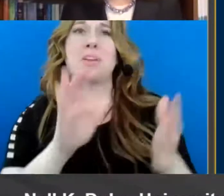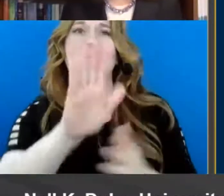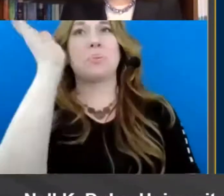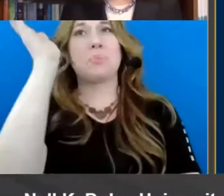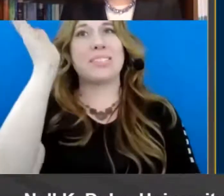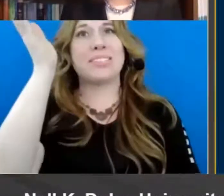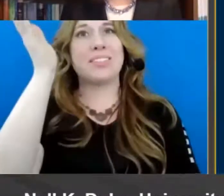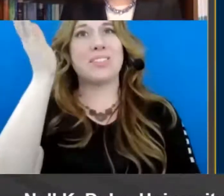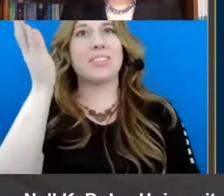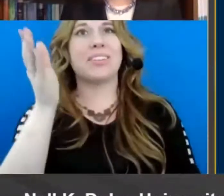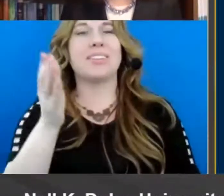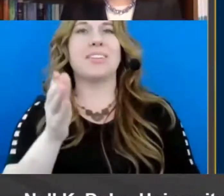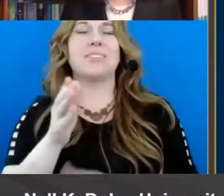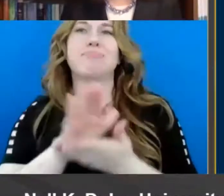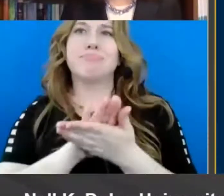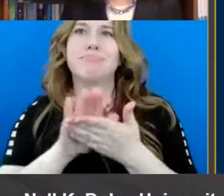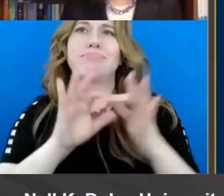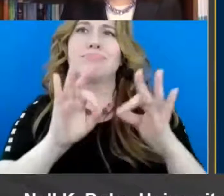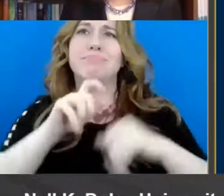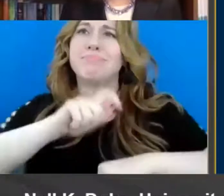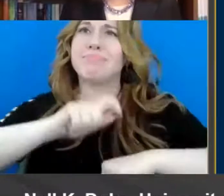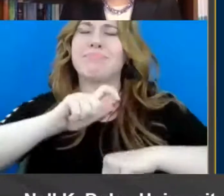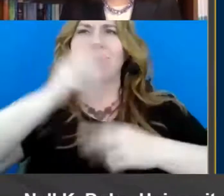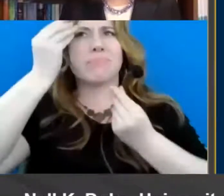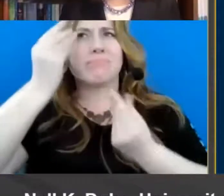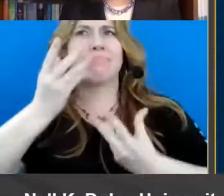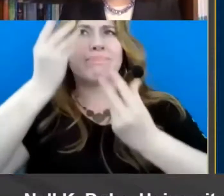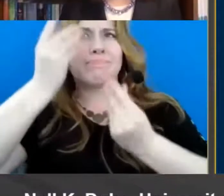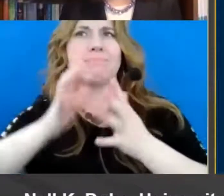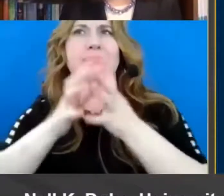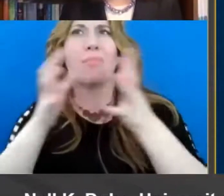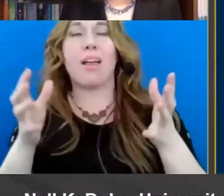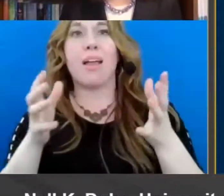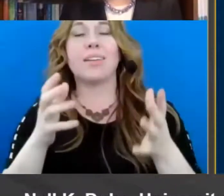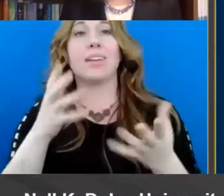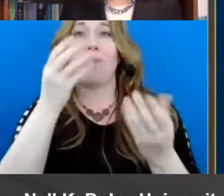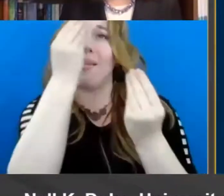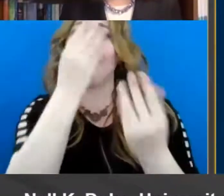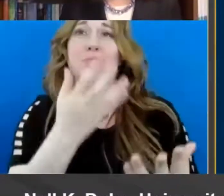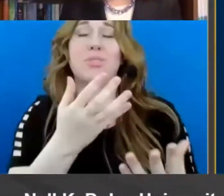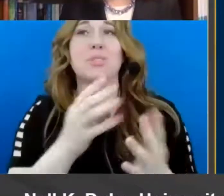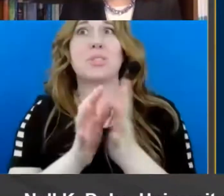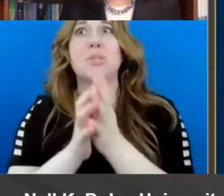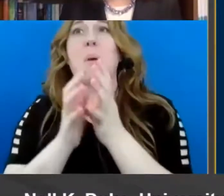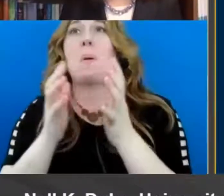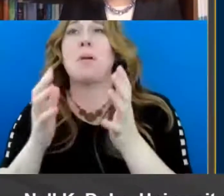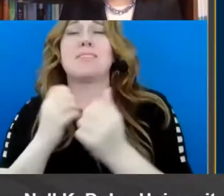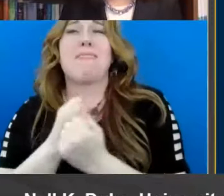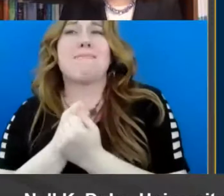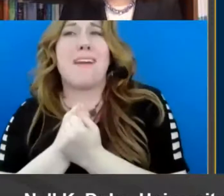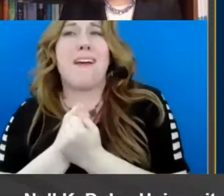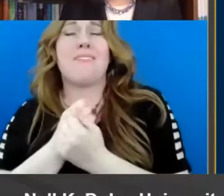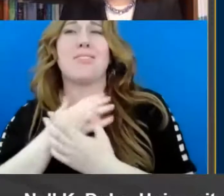it was timely and informative and i just want you to know there is so much love and appreciation